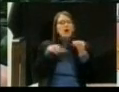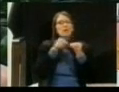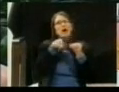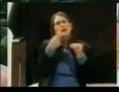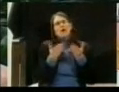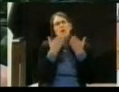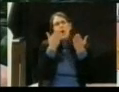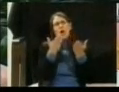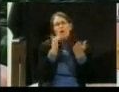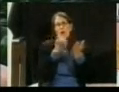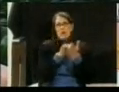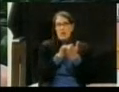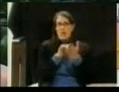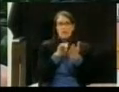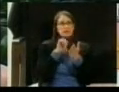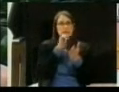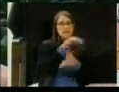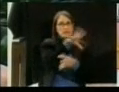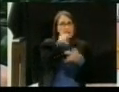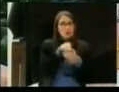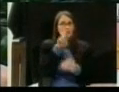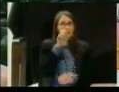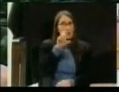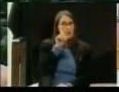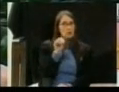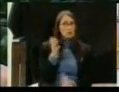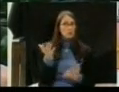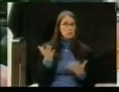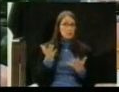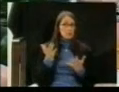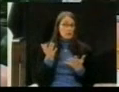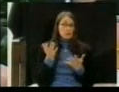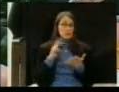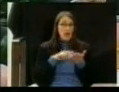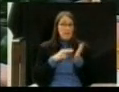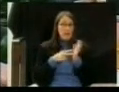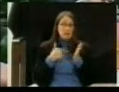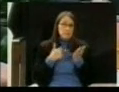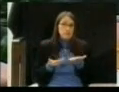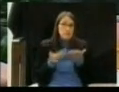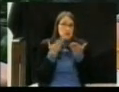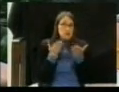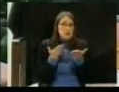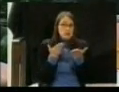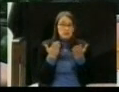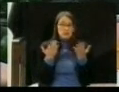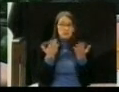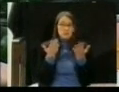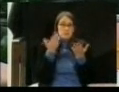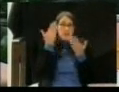I mean I would just suggest that as I don't know if that would be acceptable to the plaintiff,